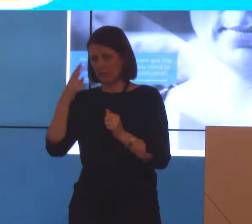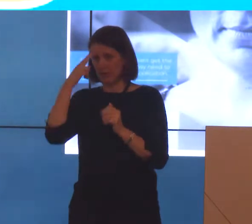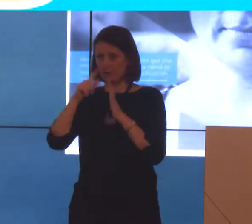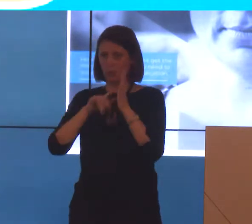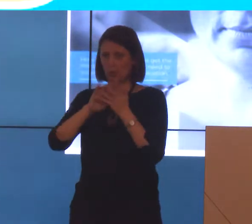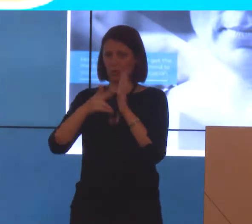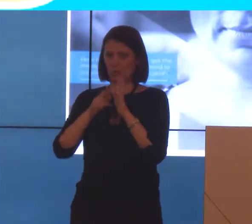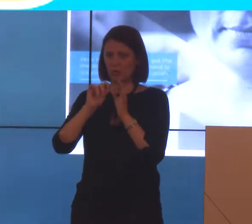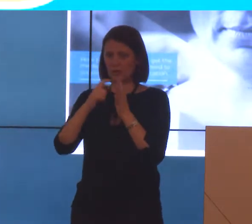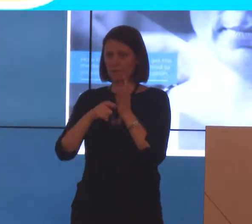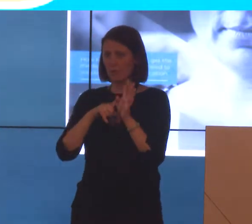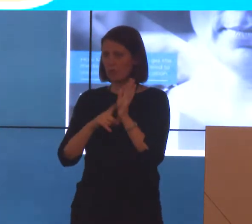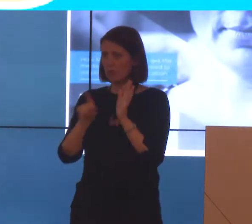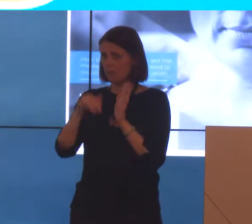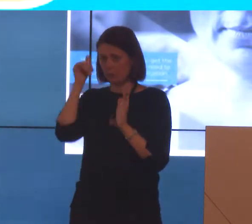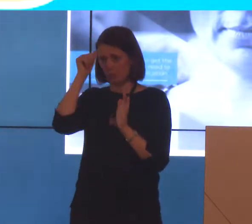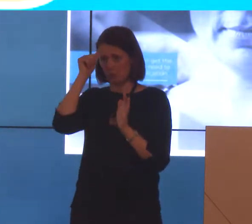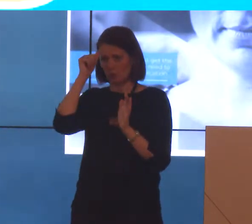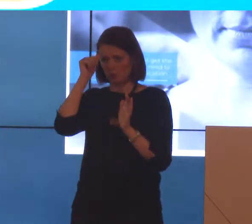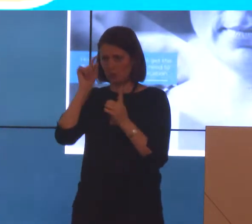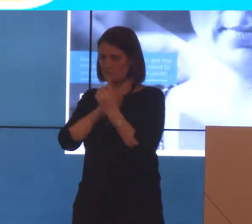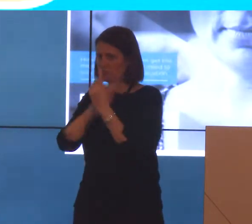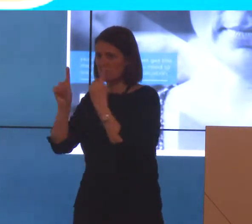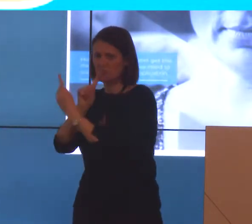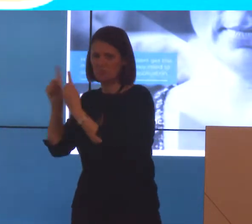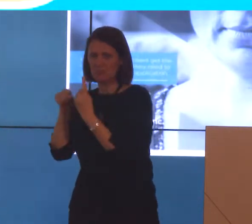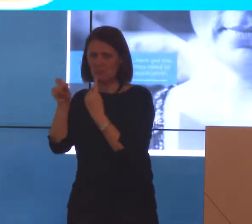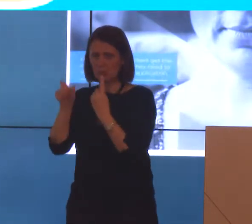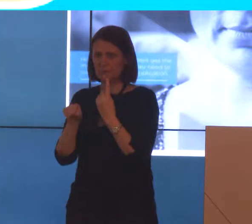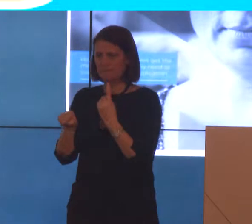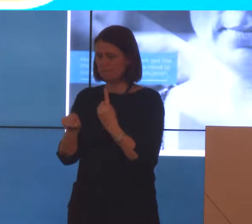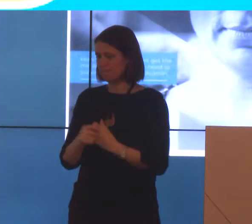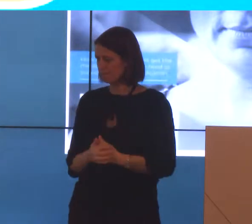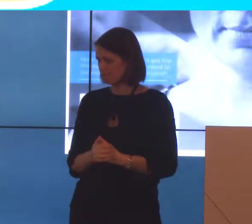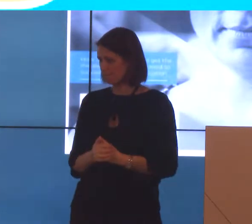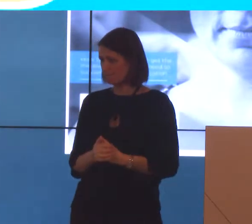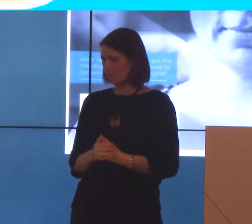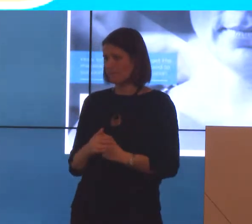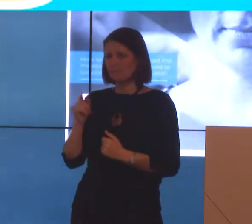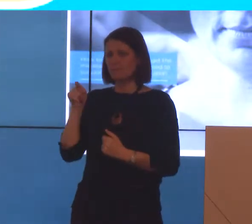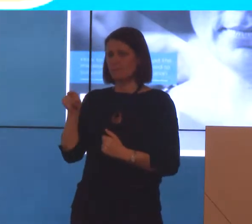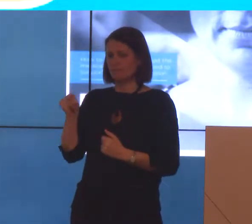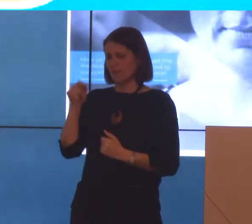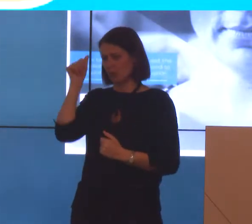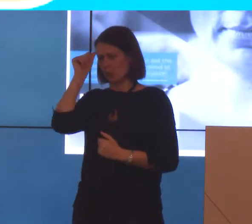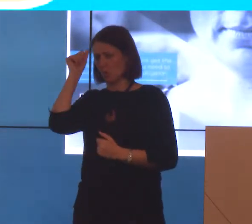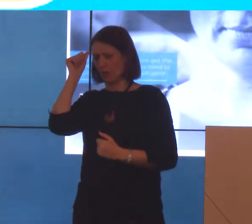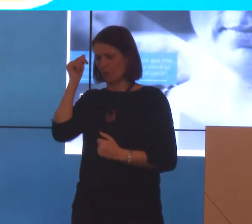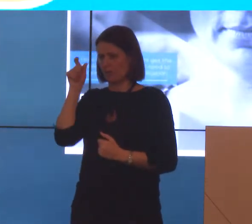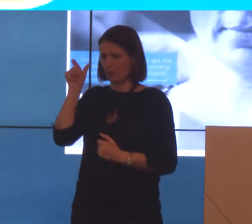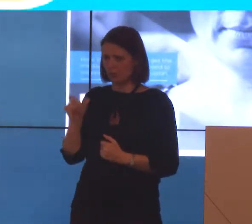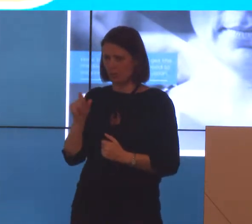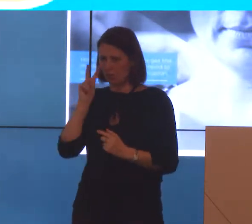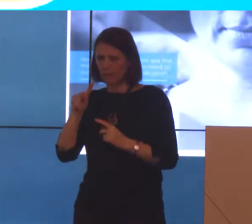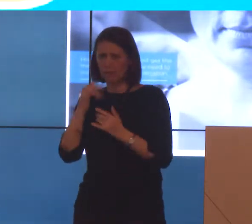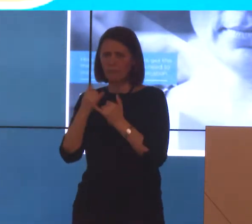who I'm sure many of you have come across in other places, who is known to be someone who looks for very